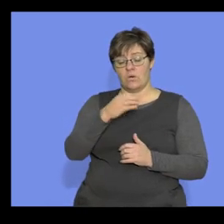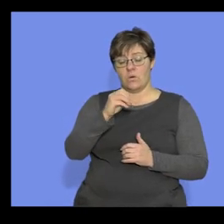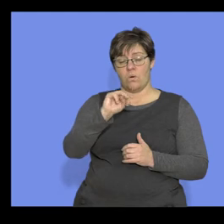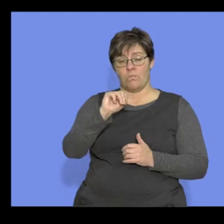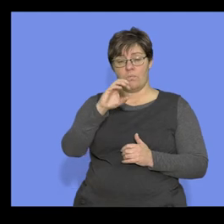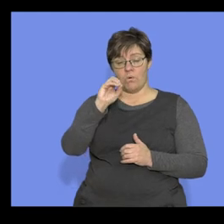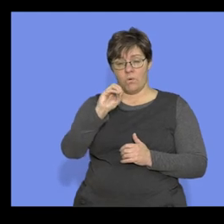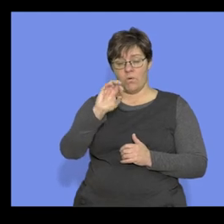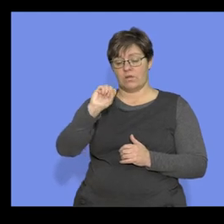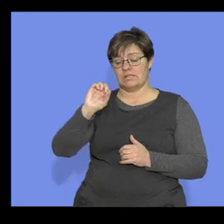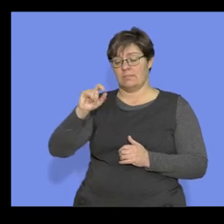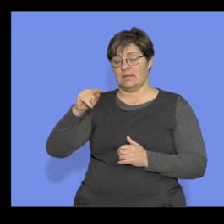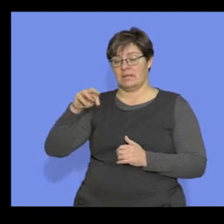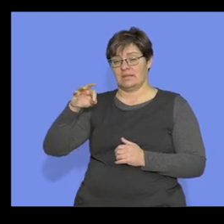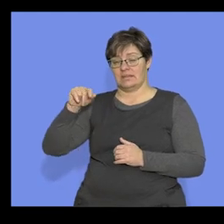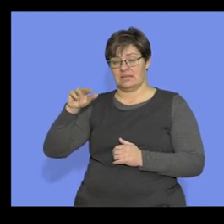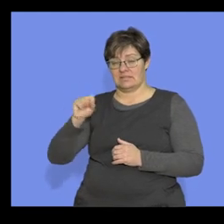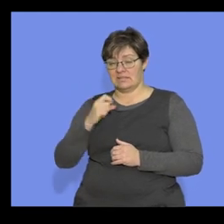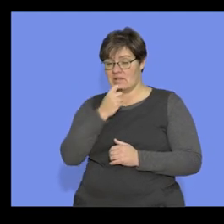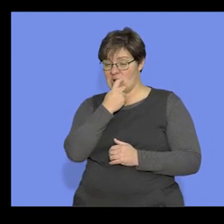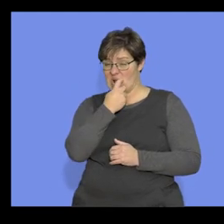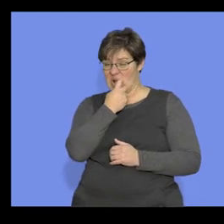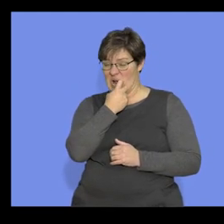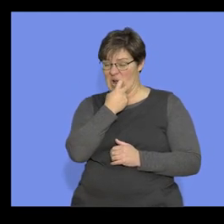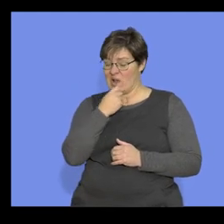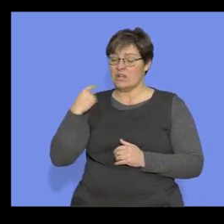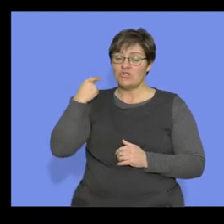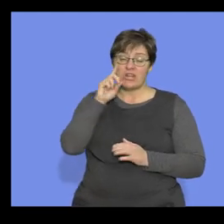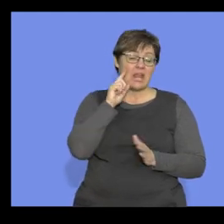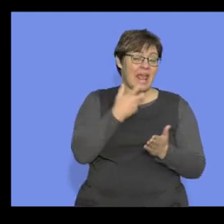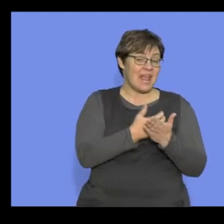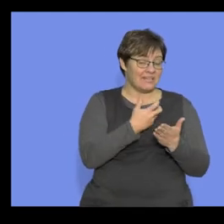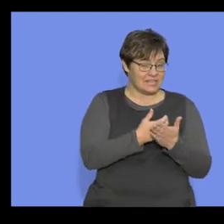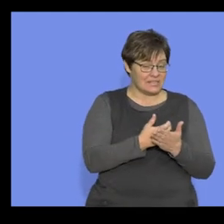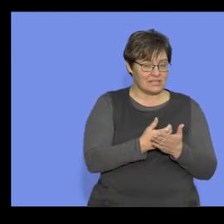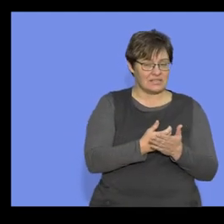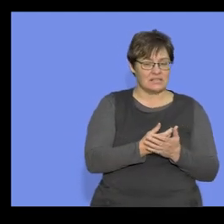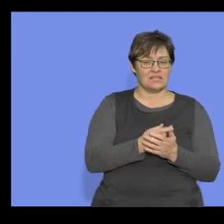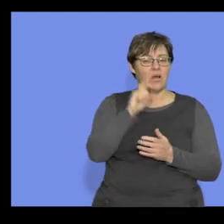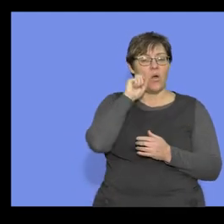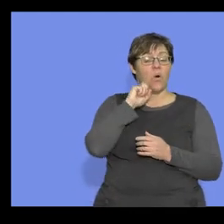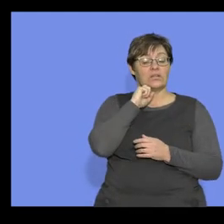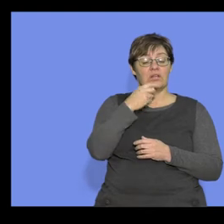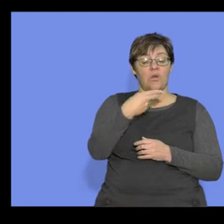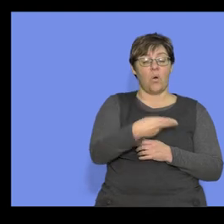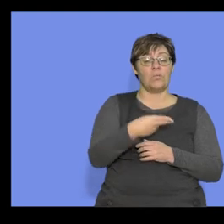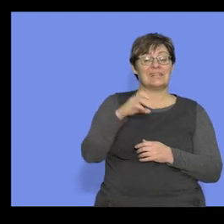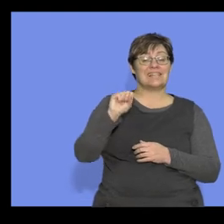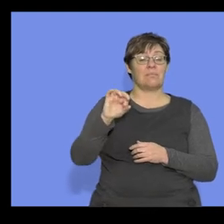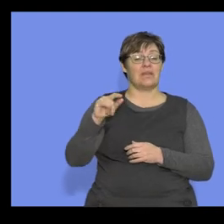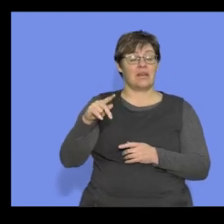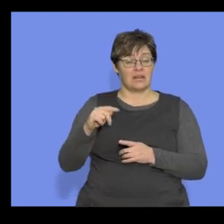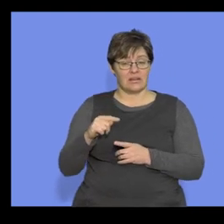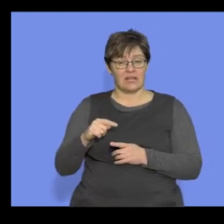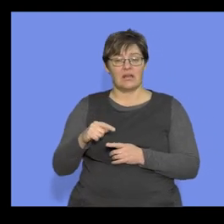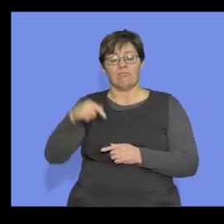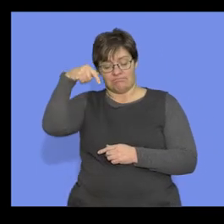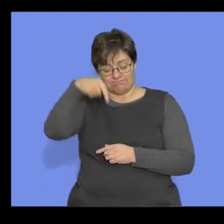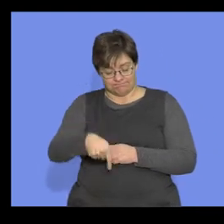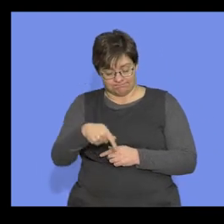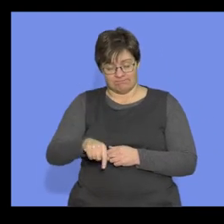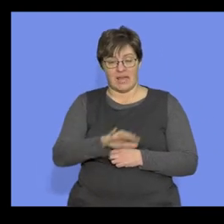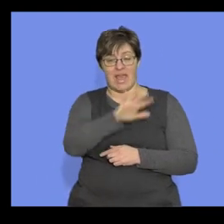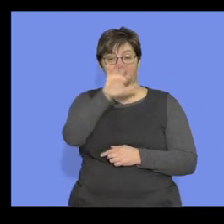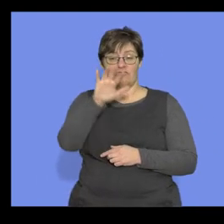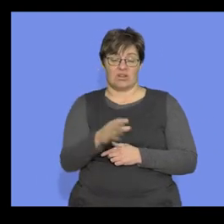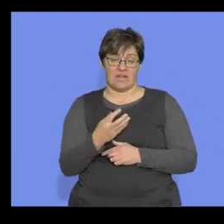sapiens. Genetic evidence tells us that the oldest homo sapien fossils are